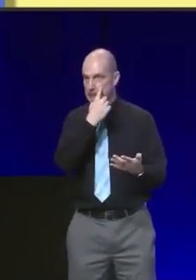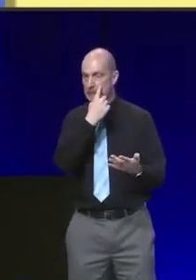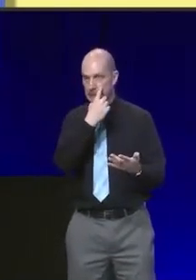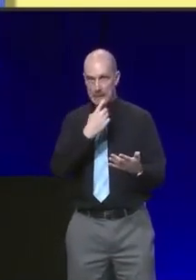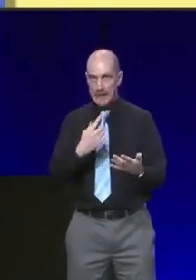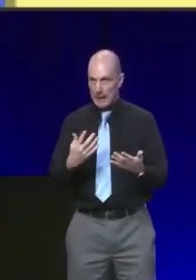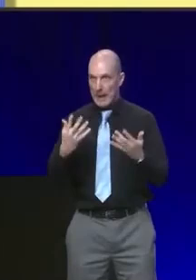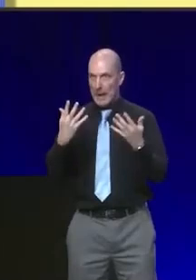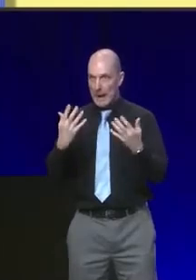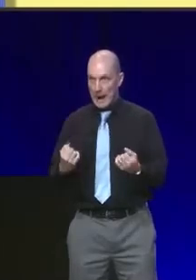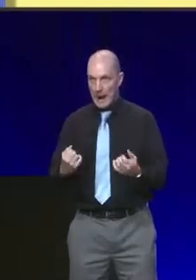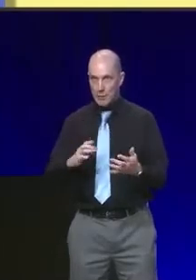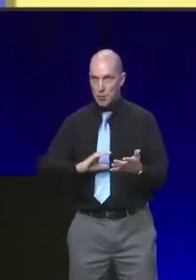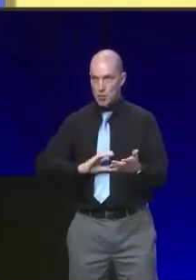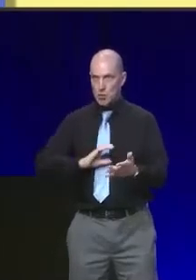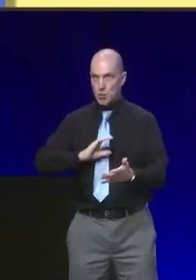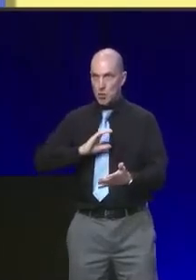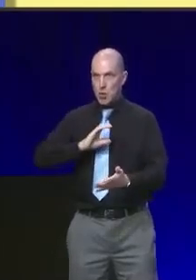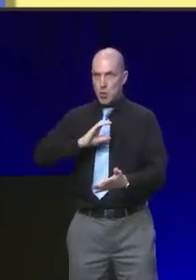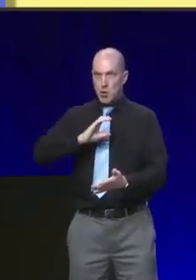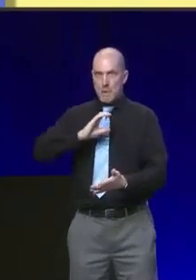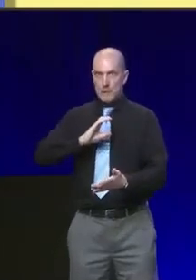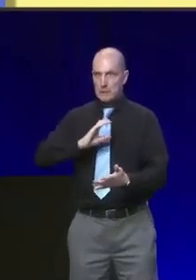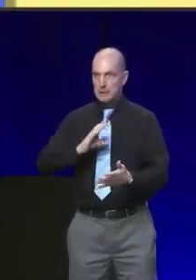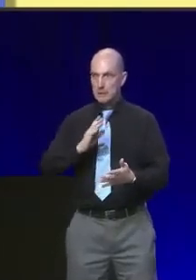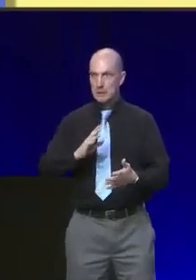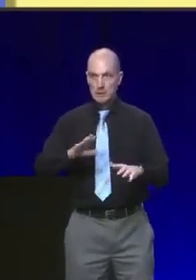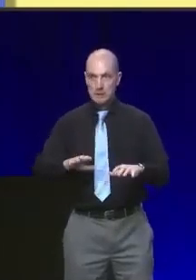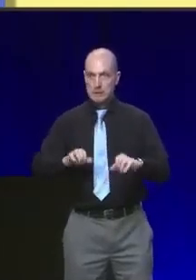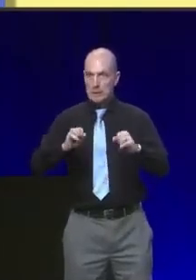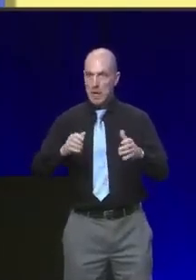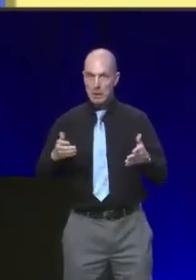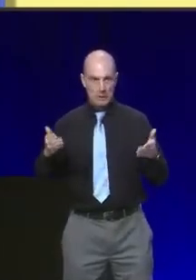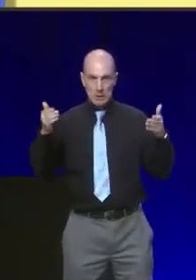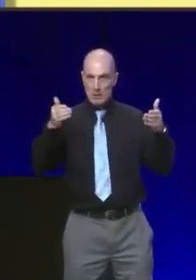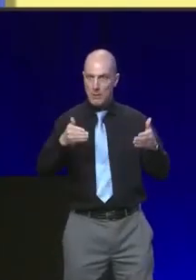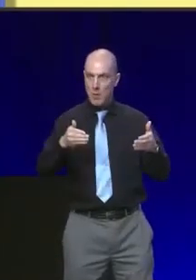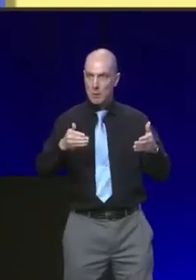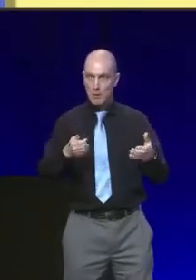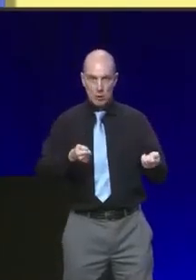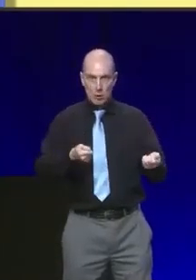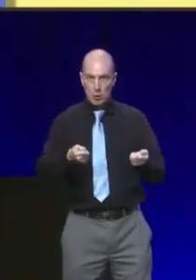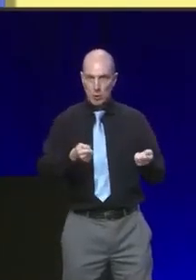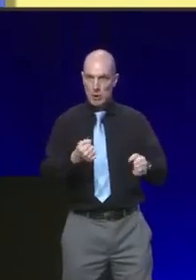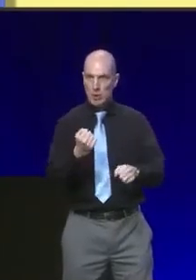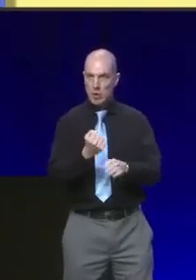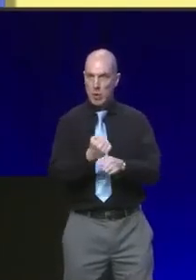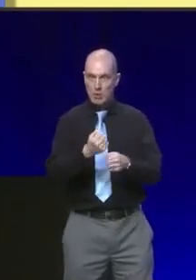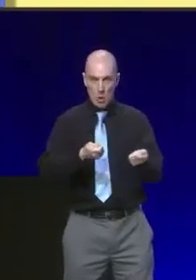taking the first steps to self-government and rediscovering our own voice on the international stage.